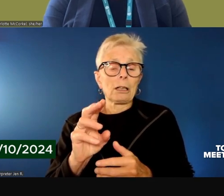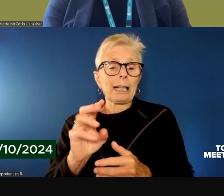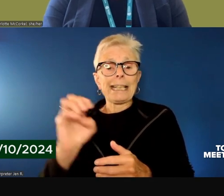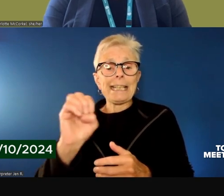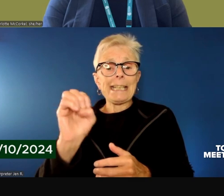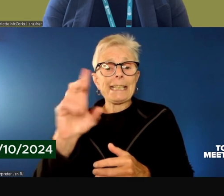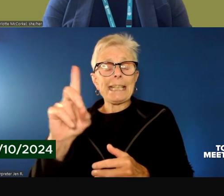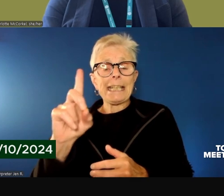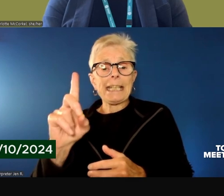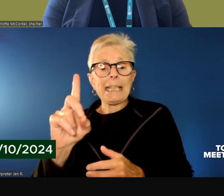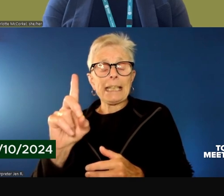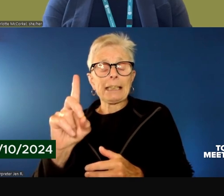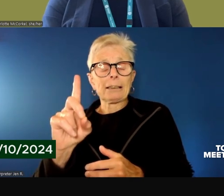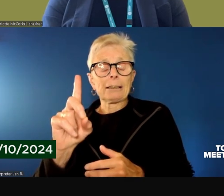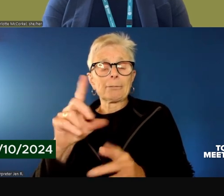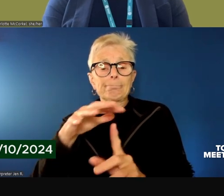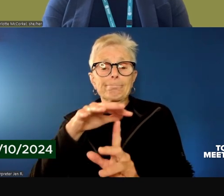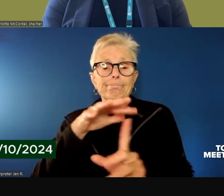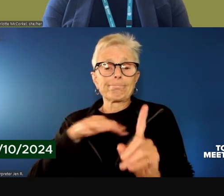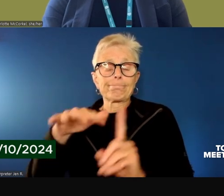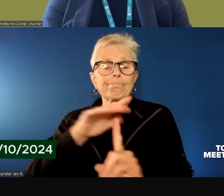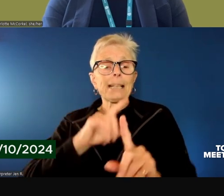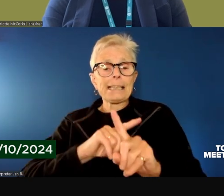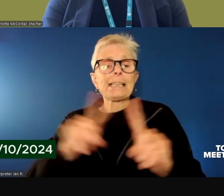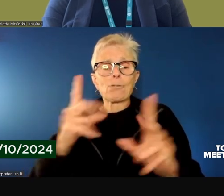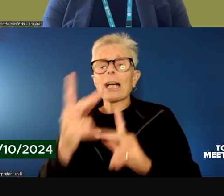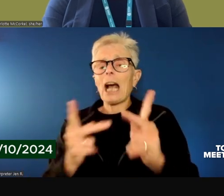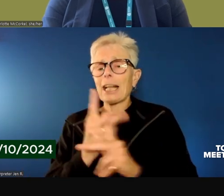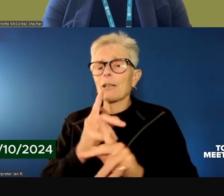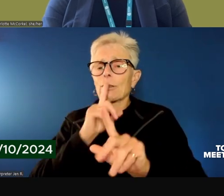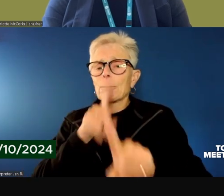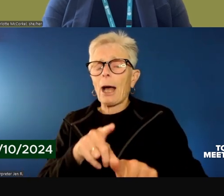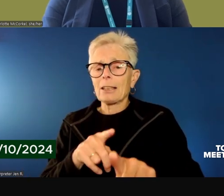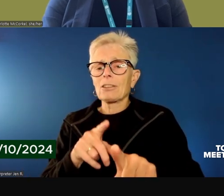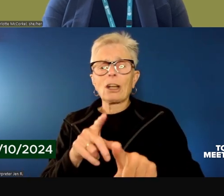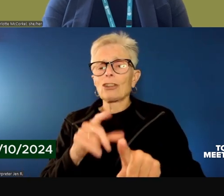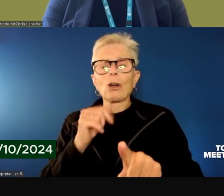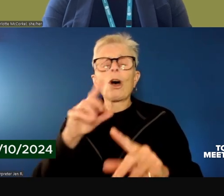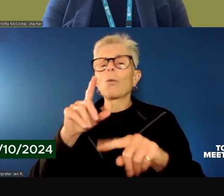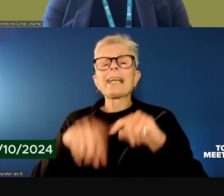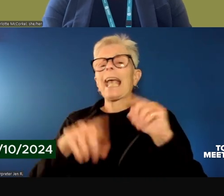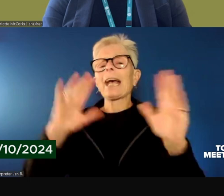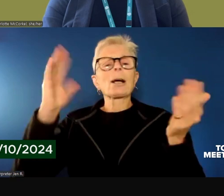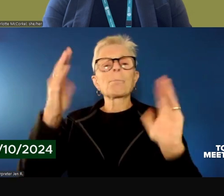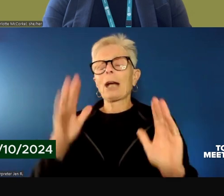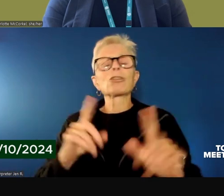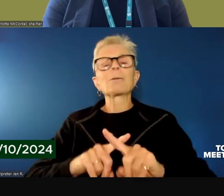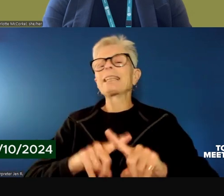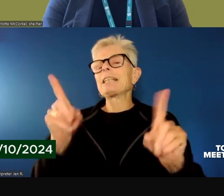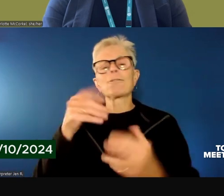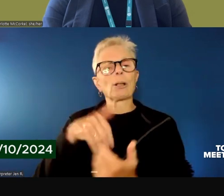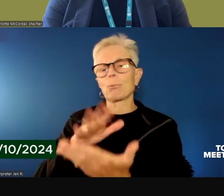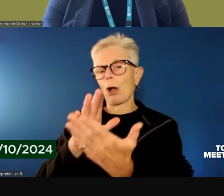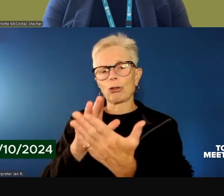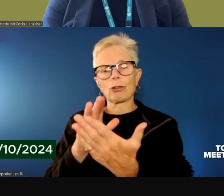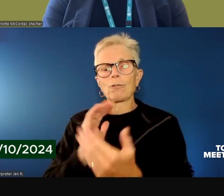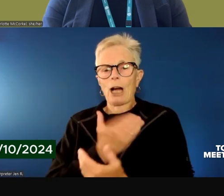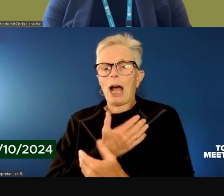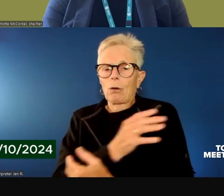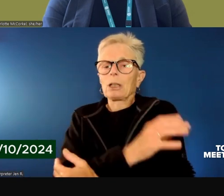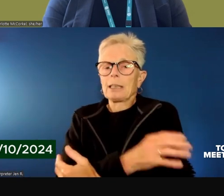department setting, certainly, but it is a different response. So it's not quite an apples to apples comparison. We have